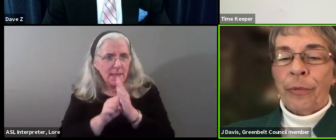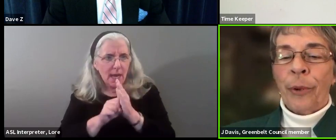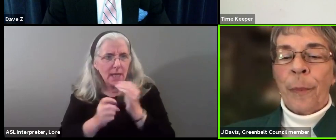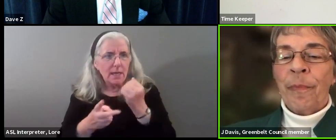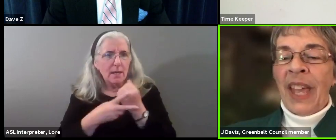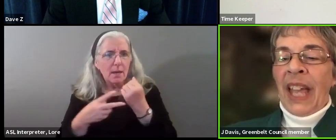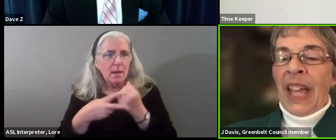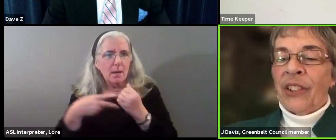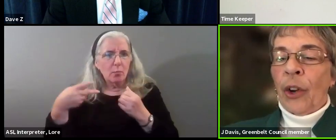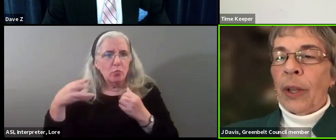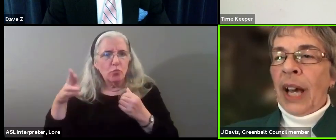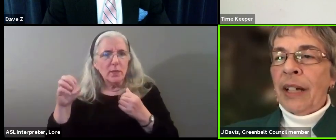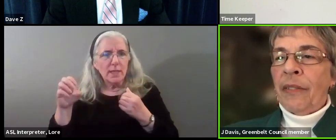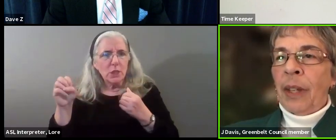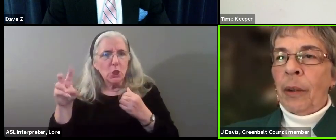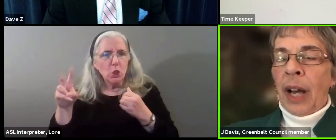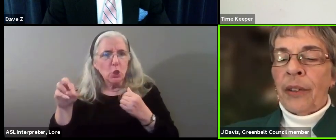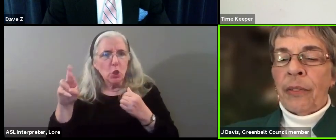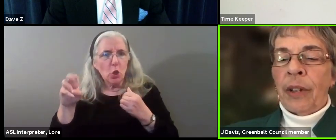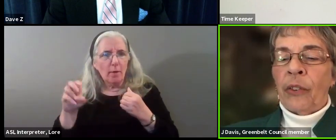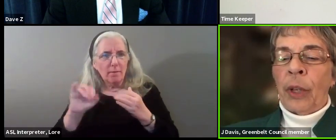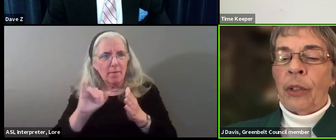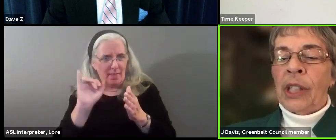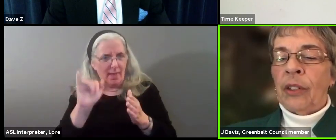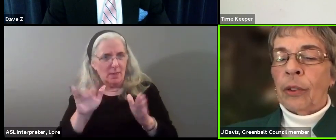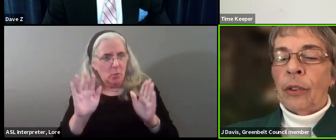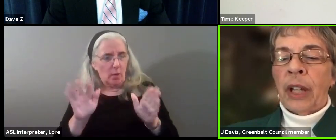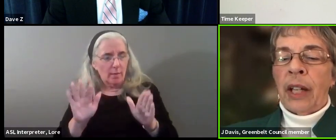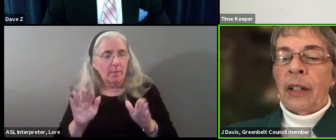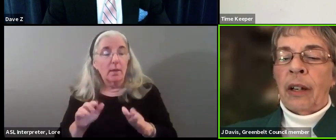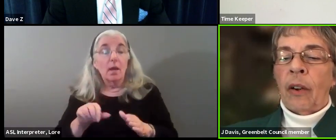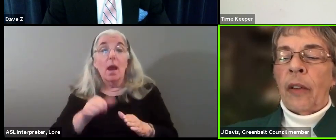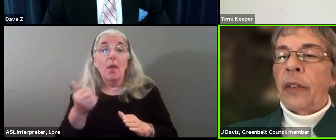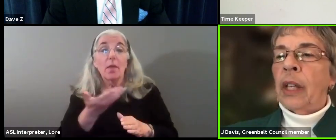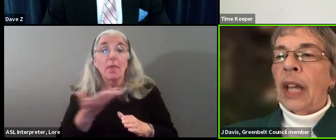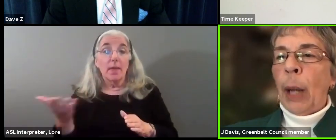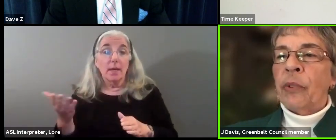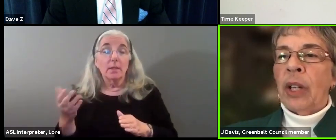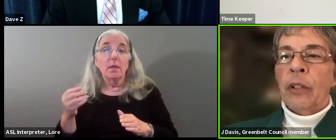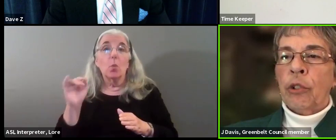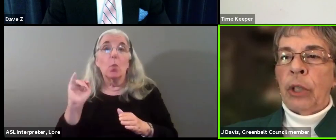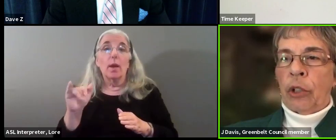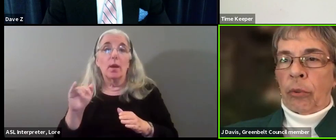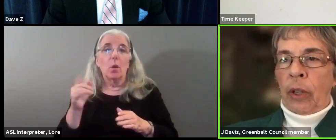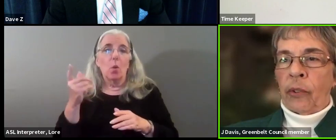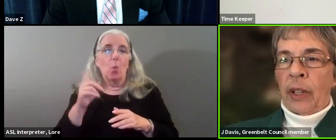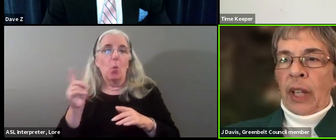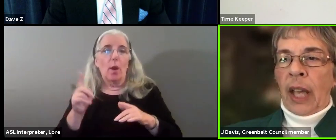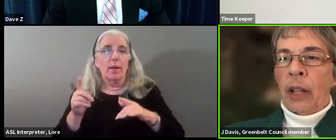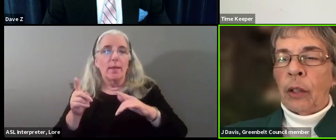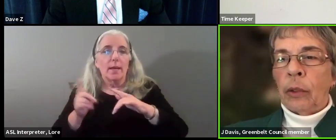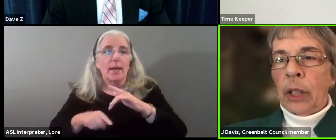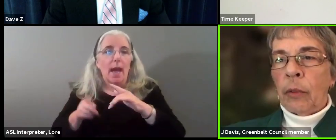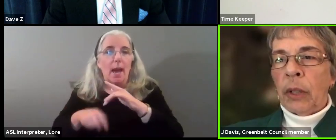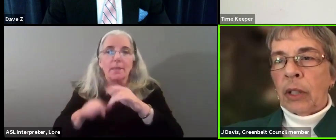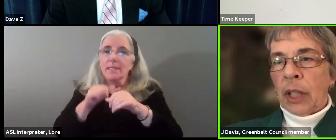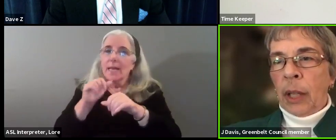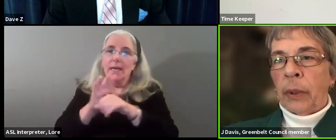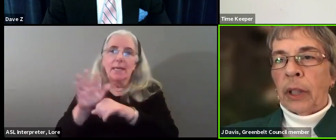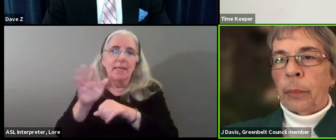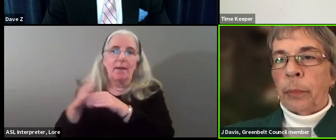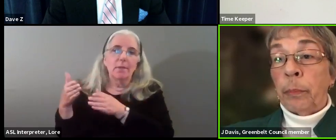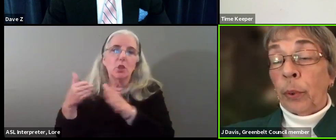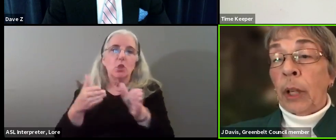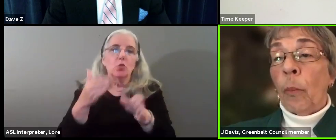wonderful. So a lot of the other things we need to look at are the gaps in our street trees, and then lead to